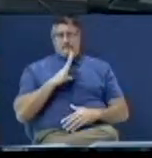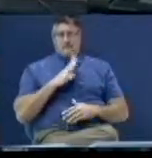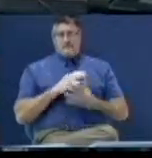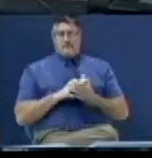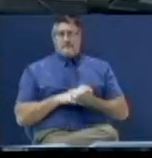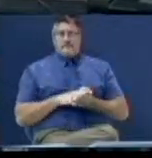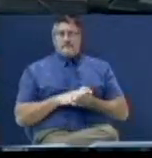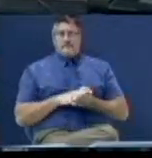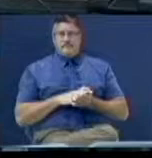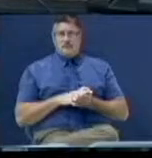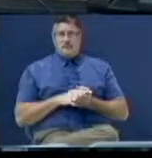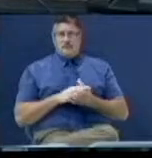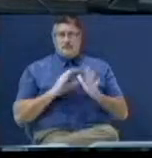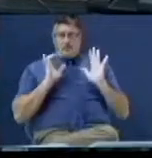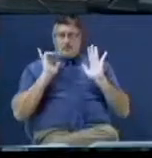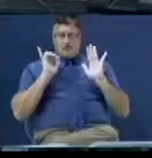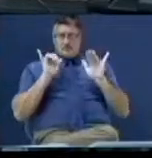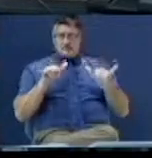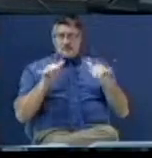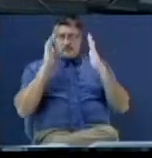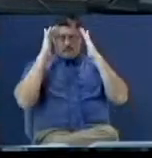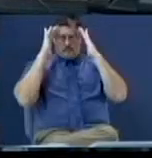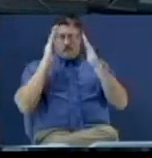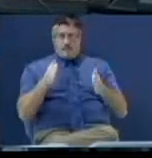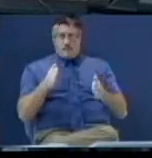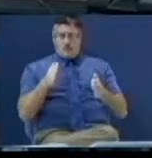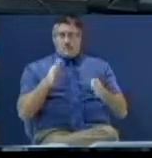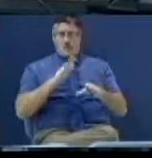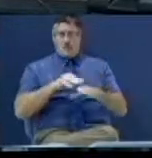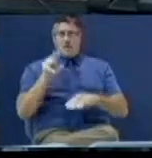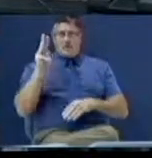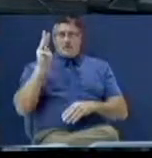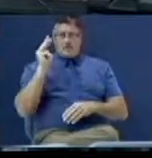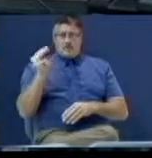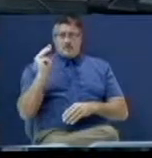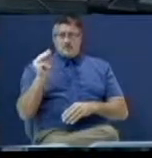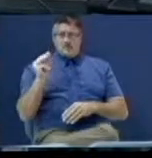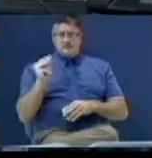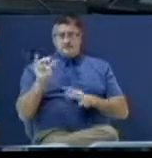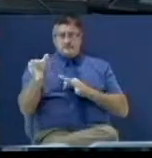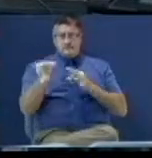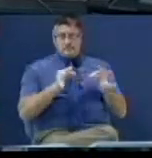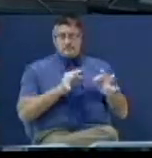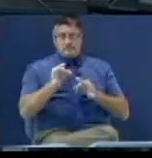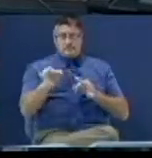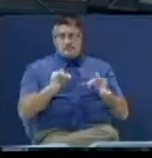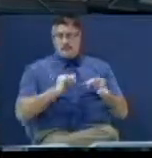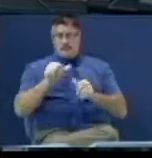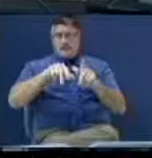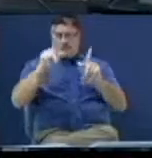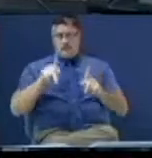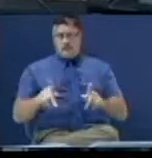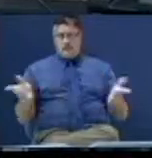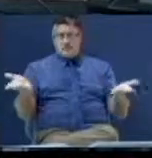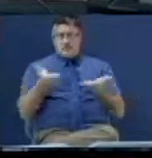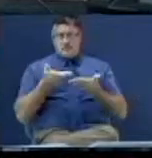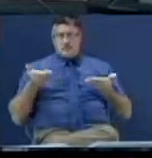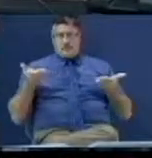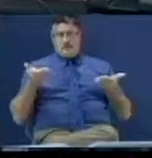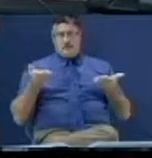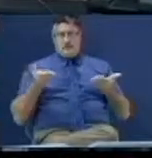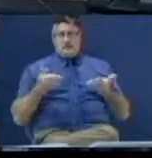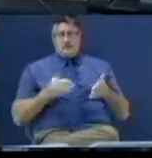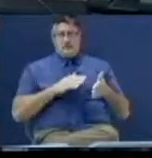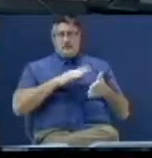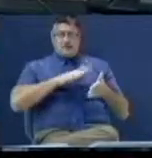through. And I want you to really stay tuned to me today because I'm going to relate to everybody in this room. Now, I want you to do